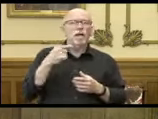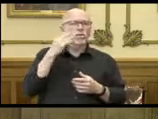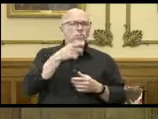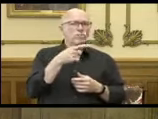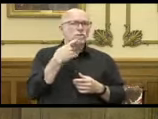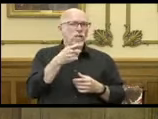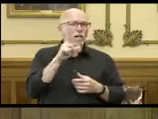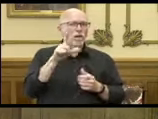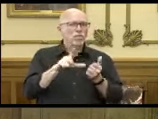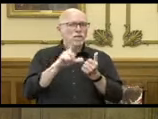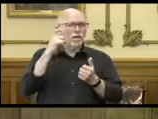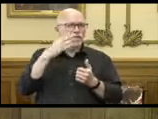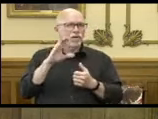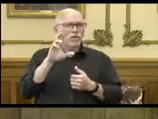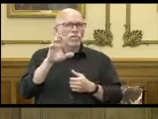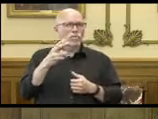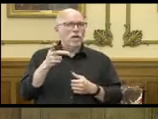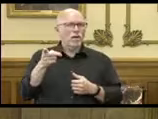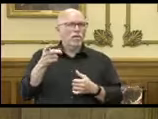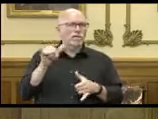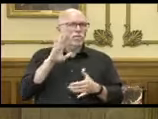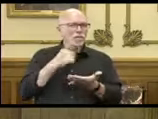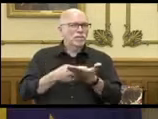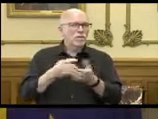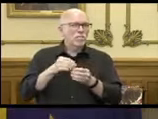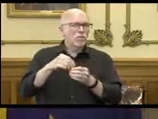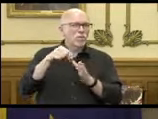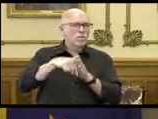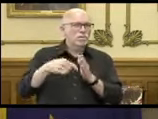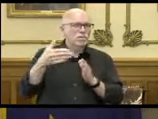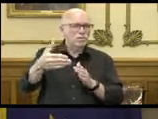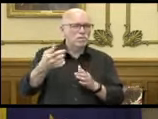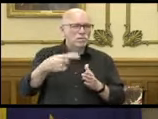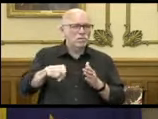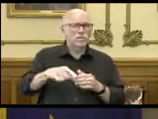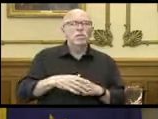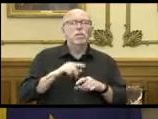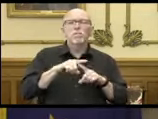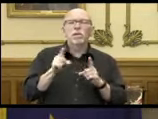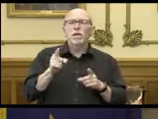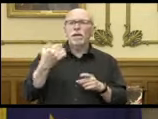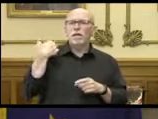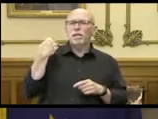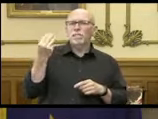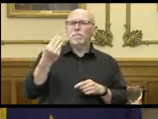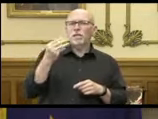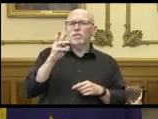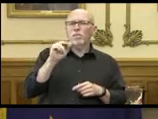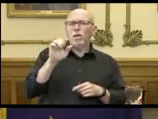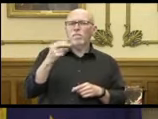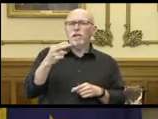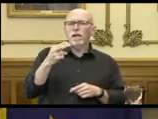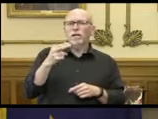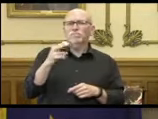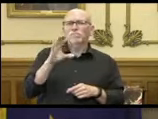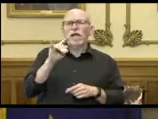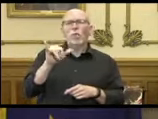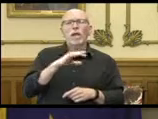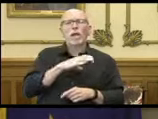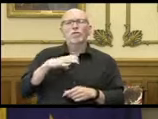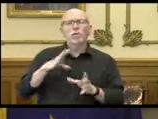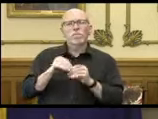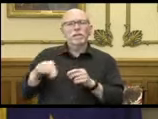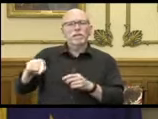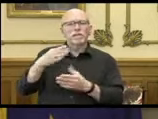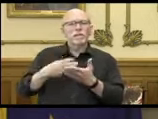said Lieutenant Governor Crouch and yourself were going to discuss this further in the near future. But at last Monday's Wabash County Council meeting, several members